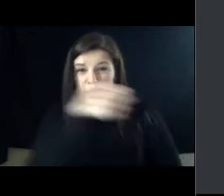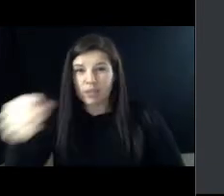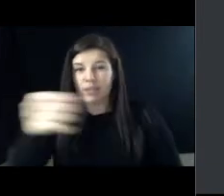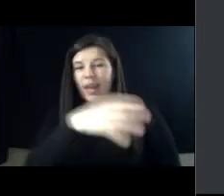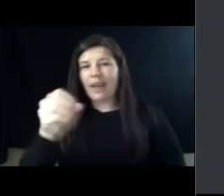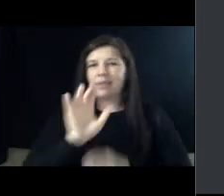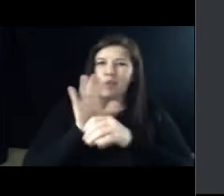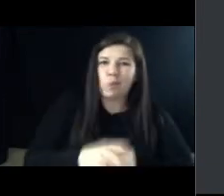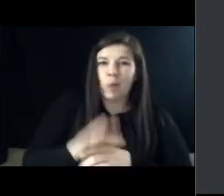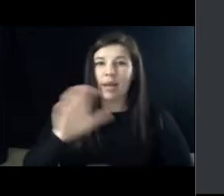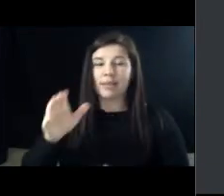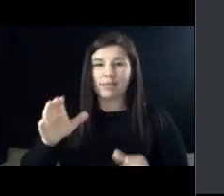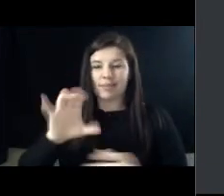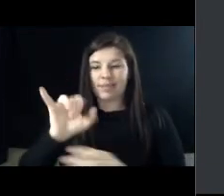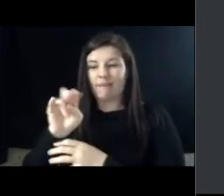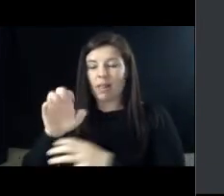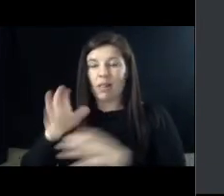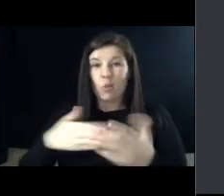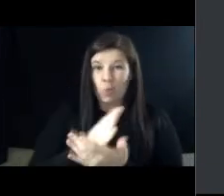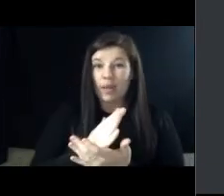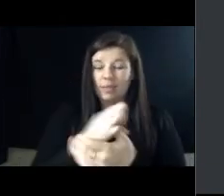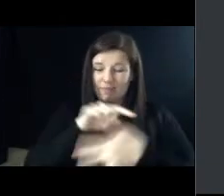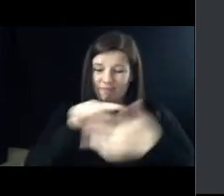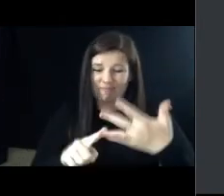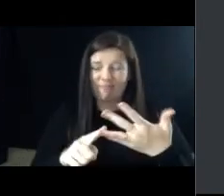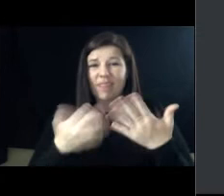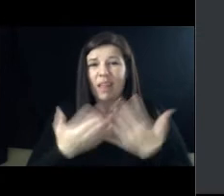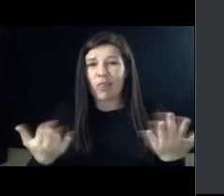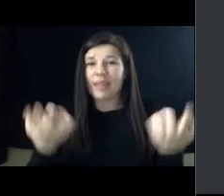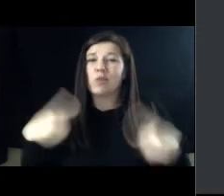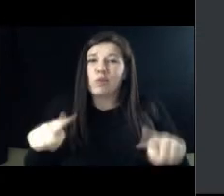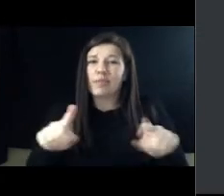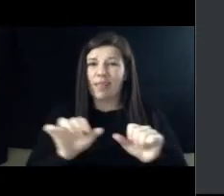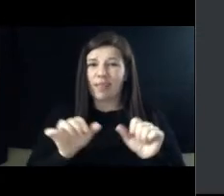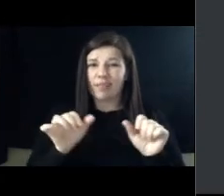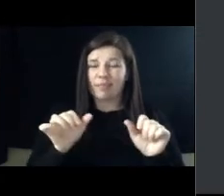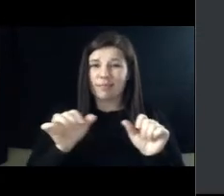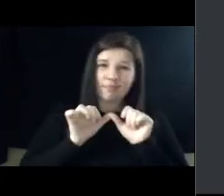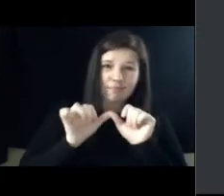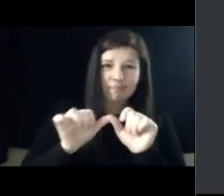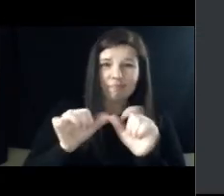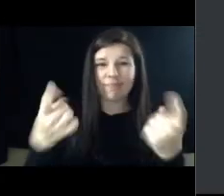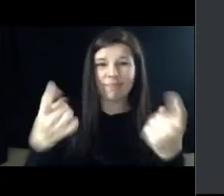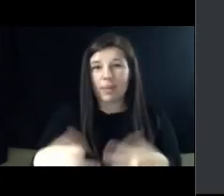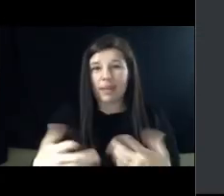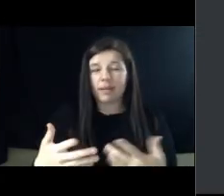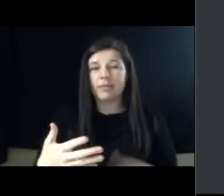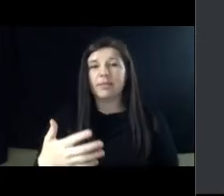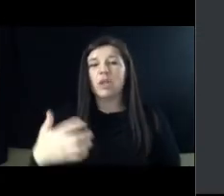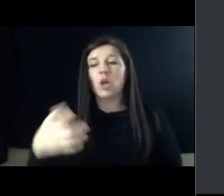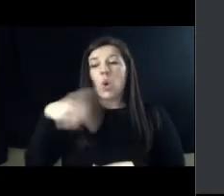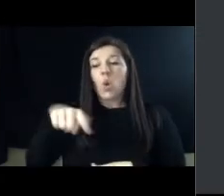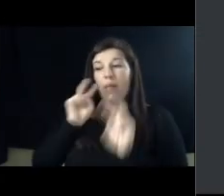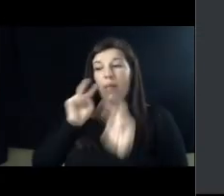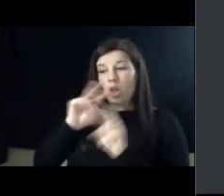against racism still remain even to this day. So we use Juneteenth as a great time to celebrate how far we've come as a